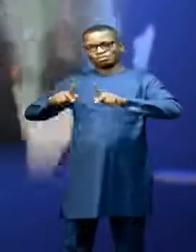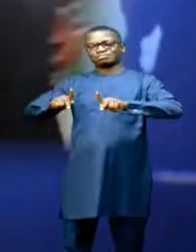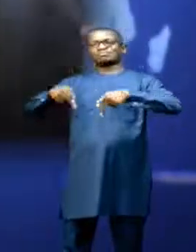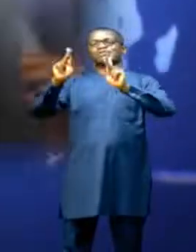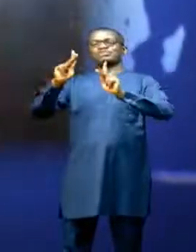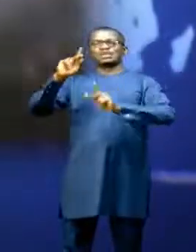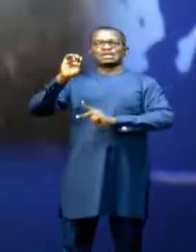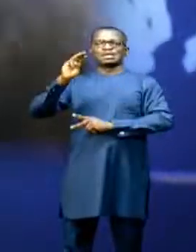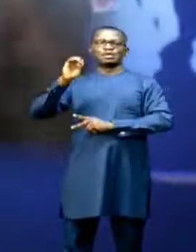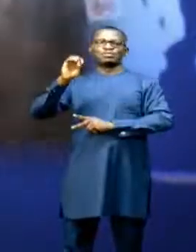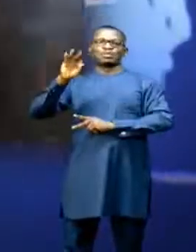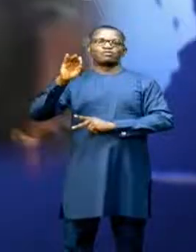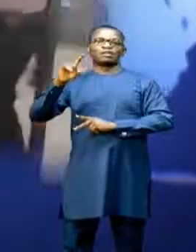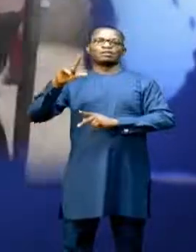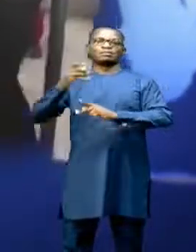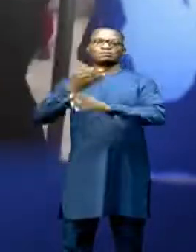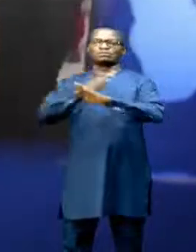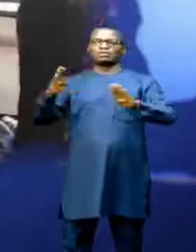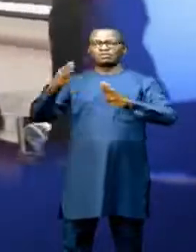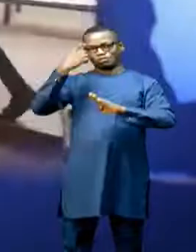Mephile in an alleged money laundering trial.